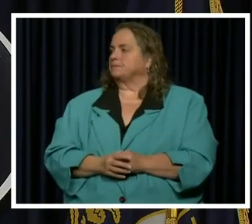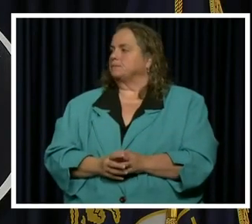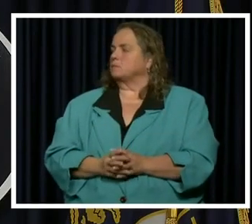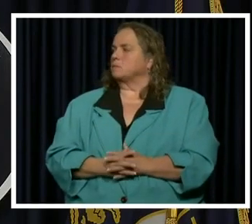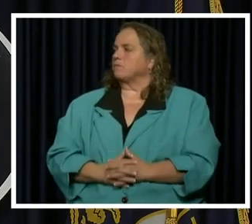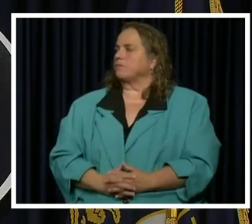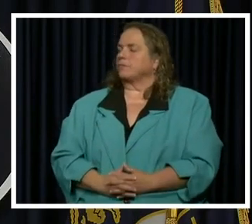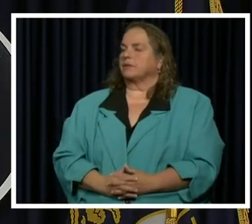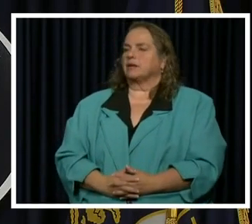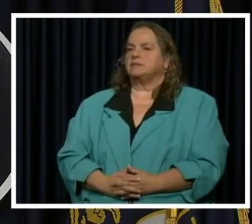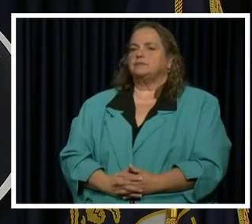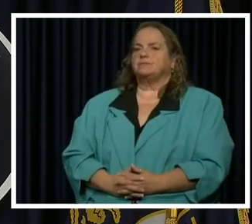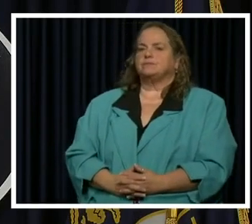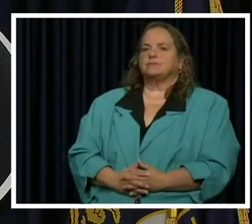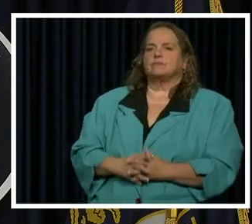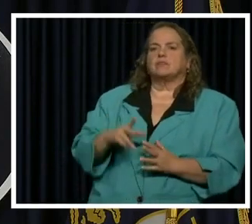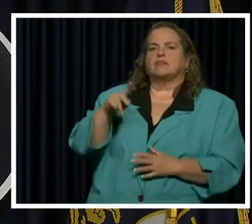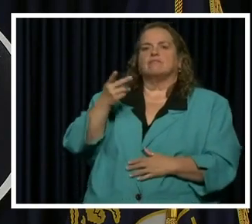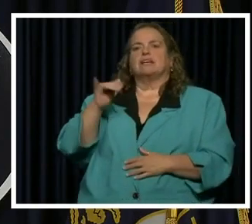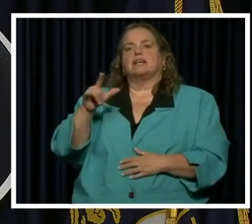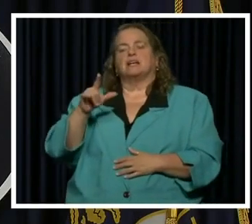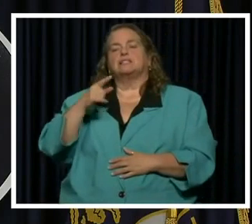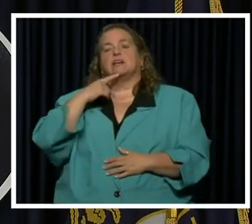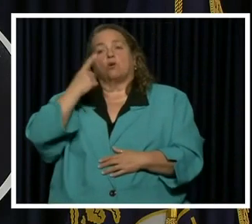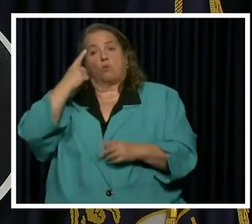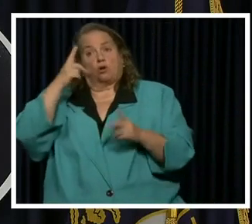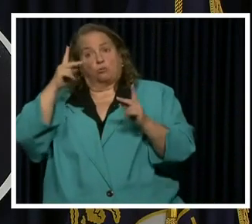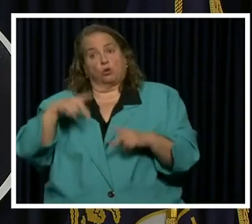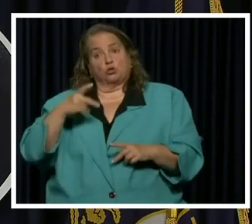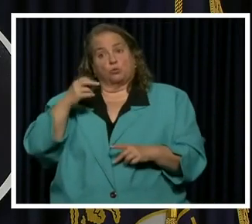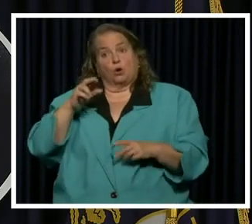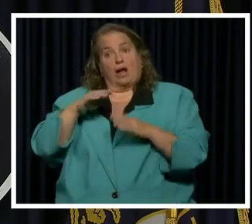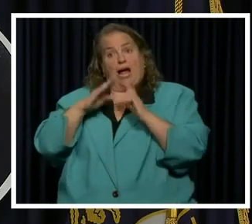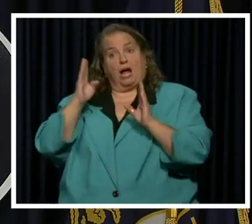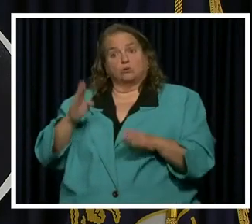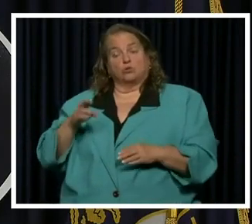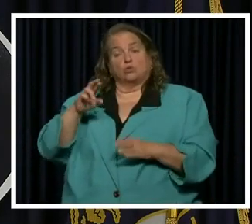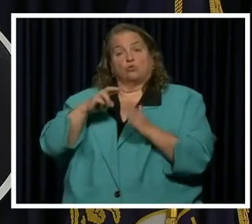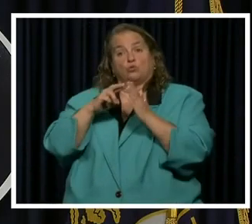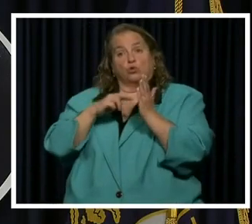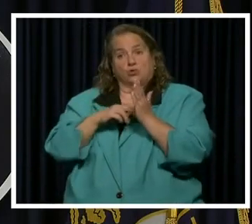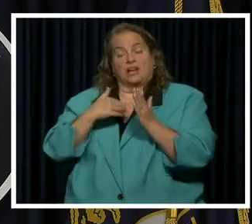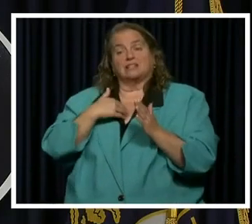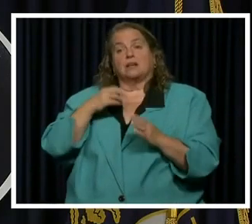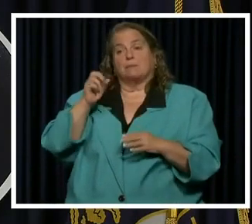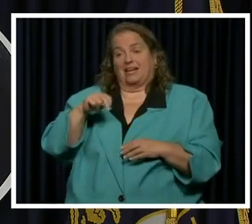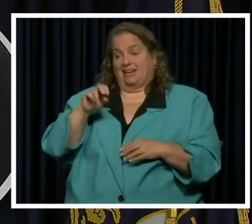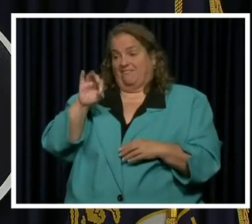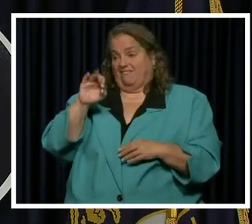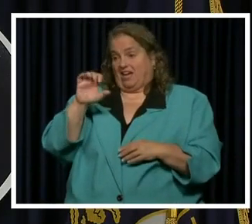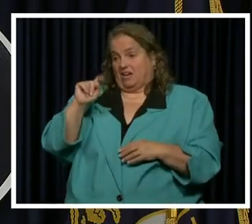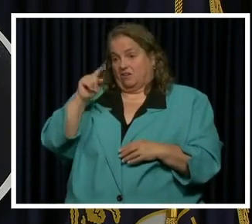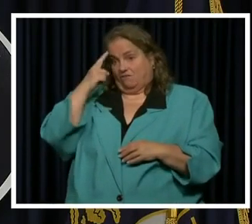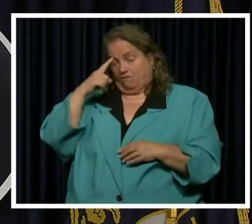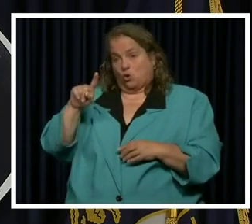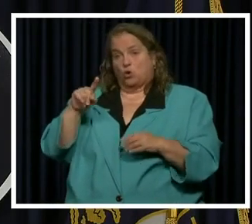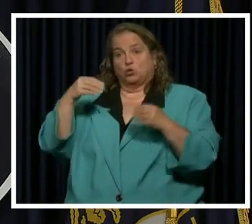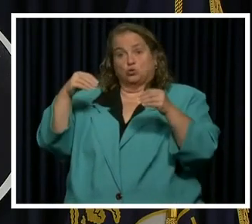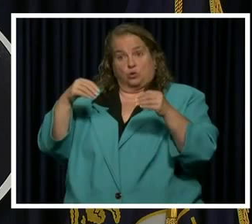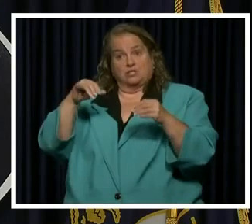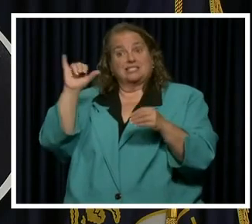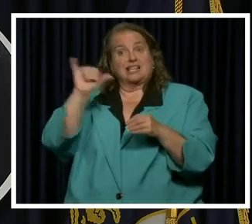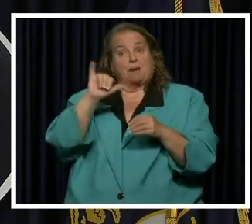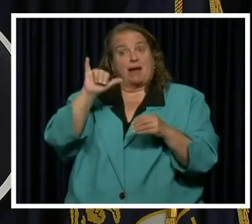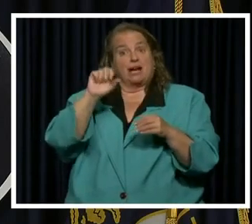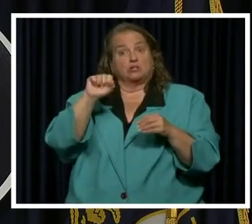All right, Phil Pendleton does the one person per household rule. It's been in effect for essential stores also apply to retail stores